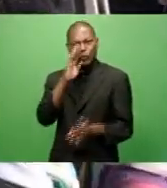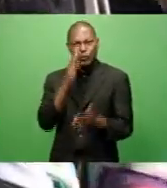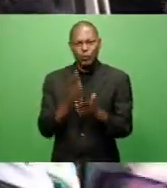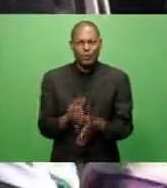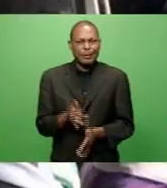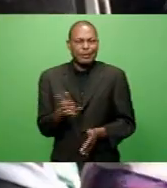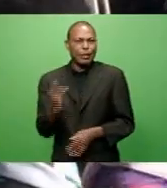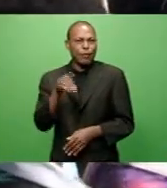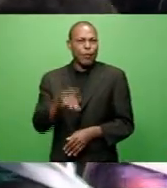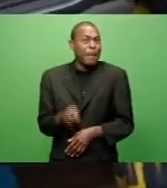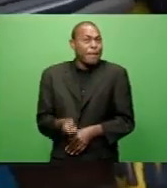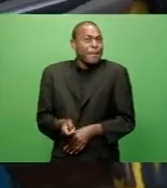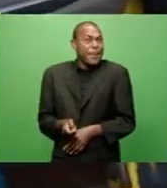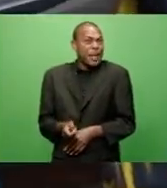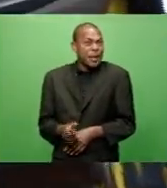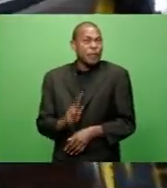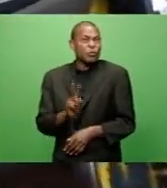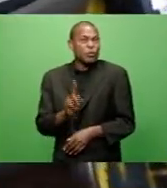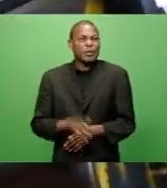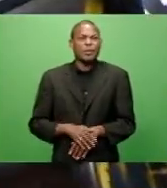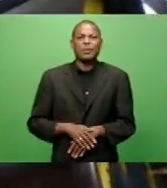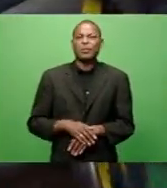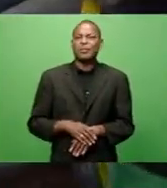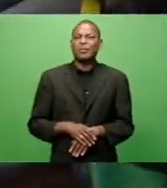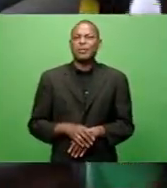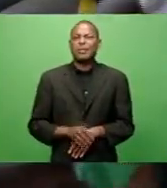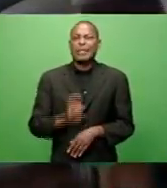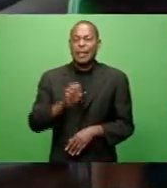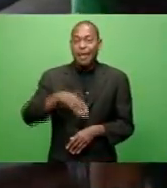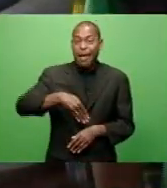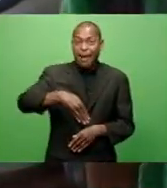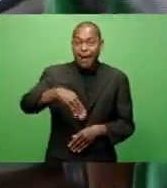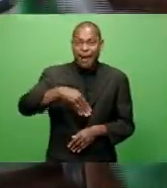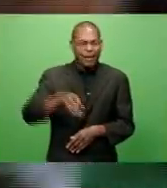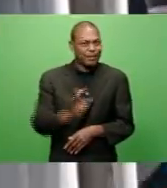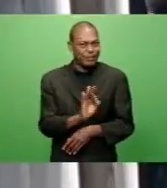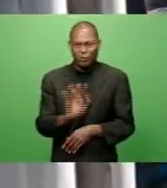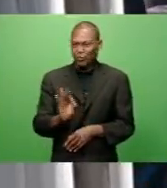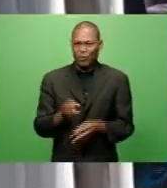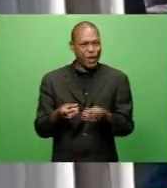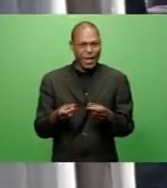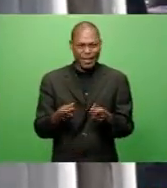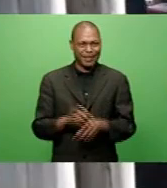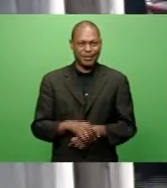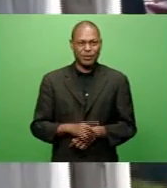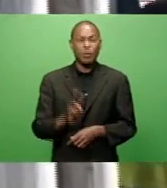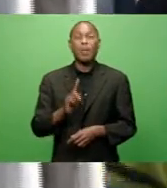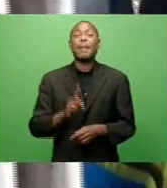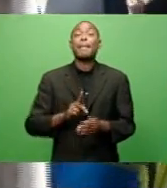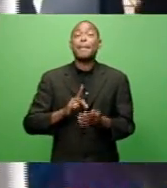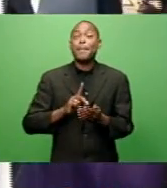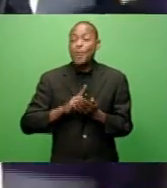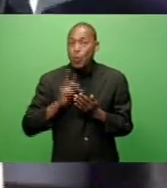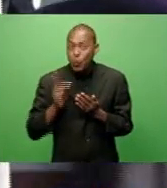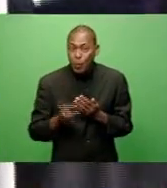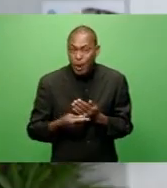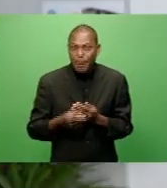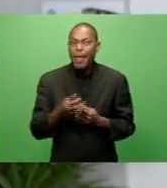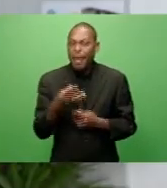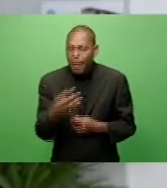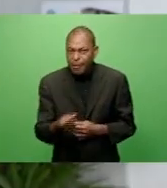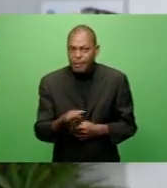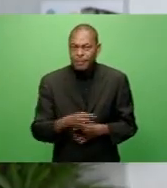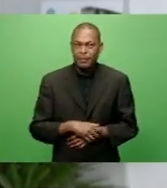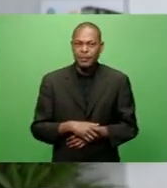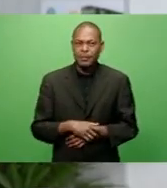early, easing the restricted times on e-transport cards will not be easy. These cards are programmed and it was actually on the